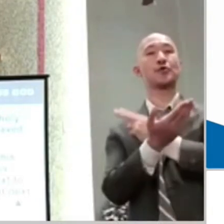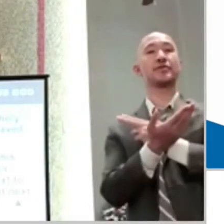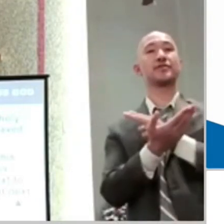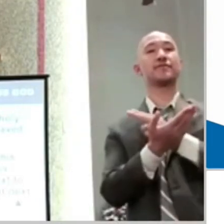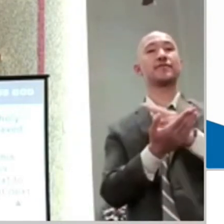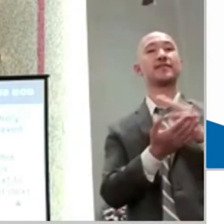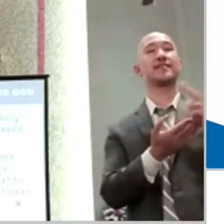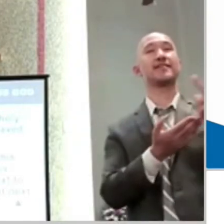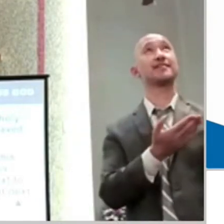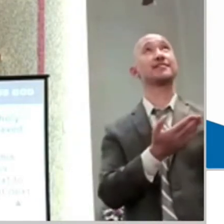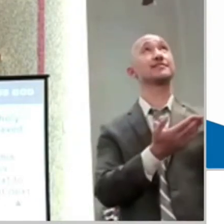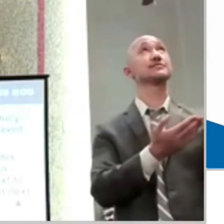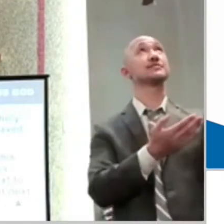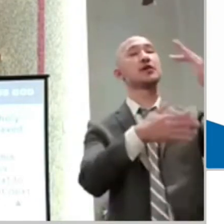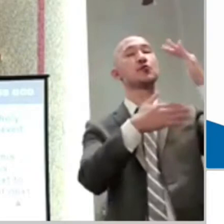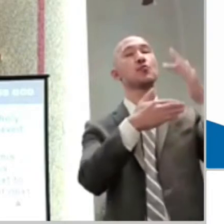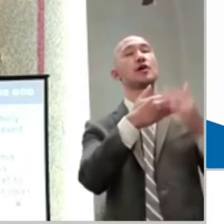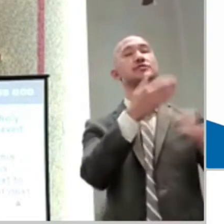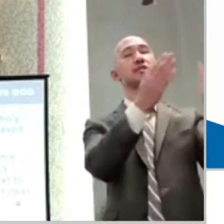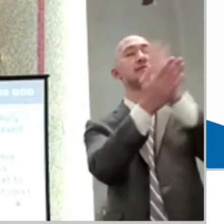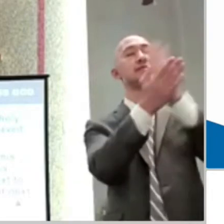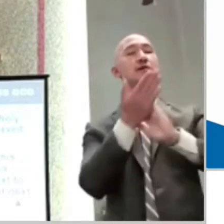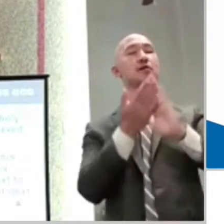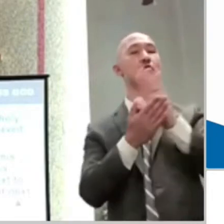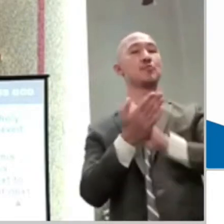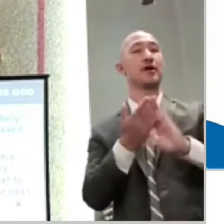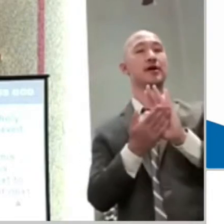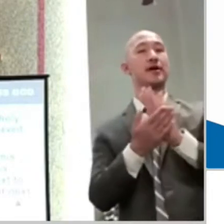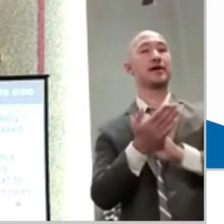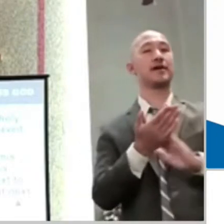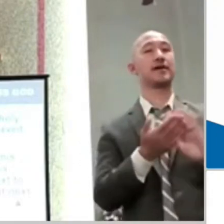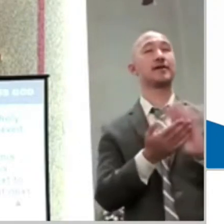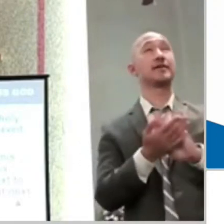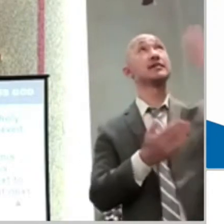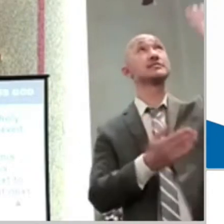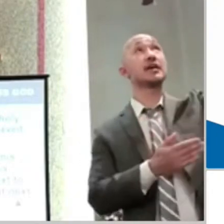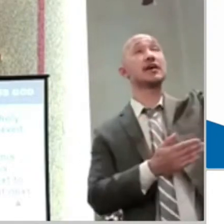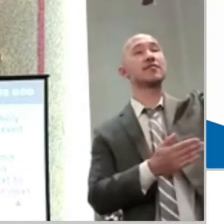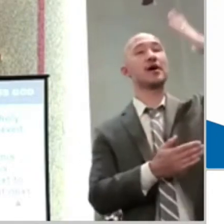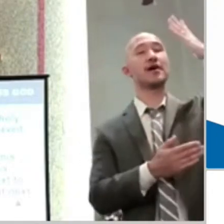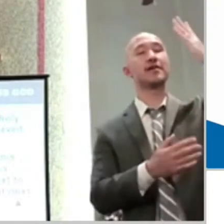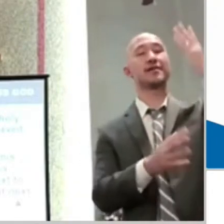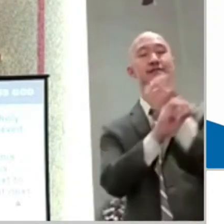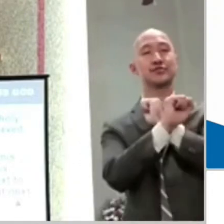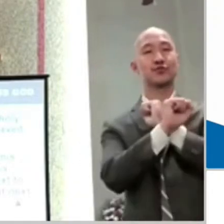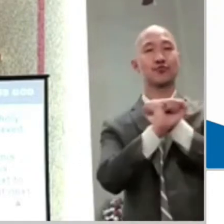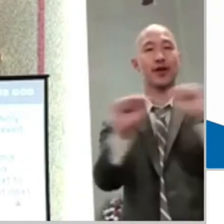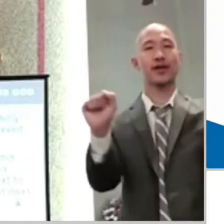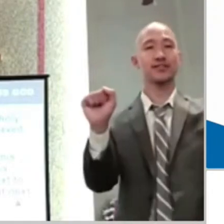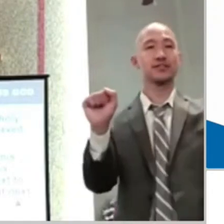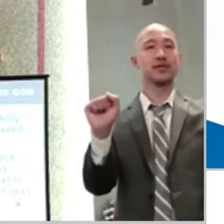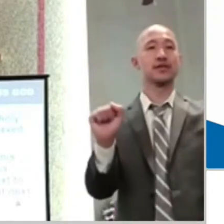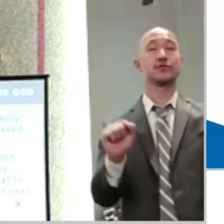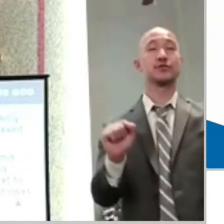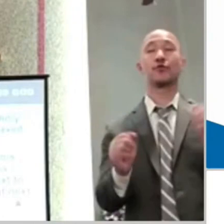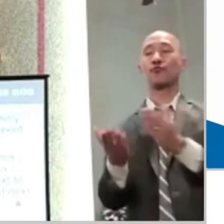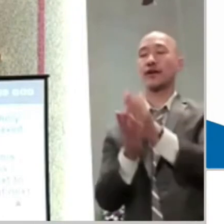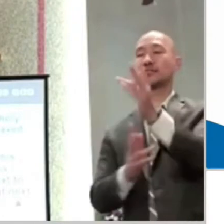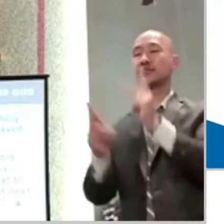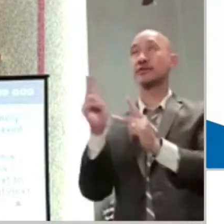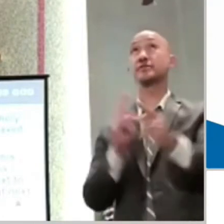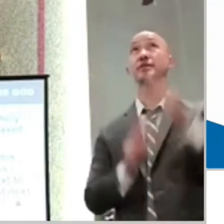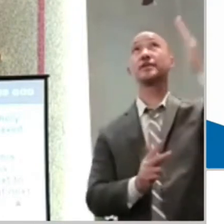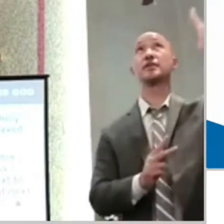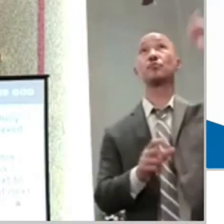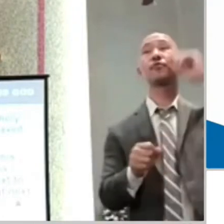holy face, washed in the blood, saved by his grace. To the